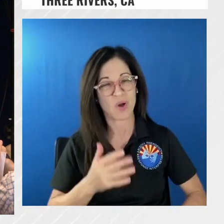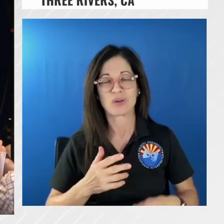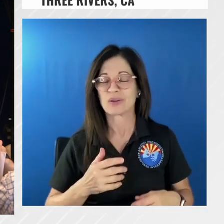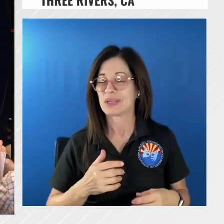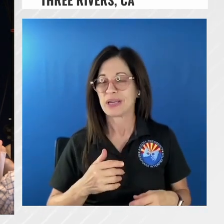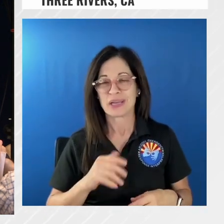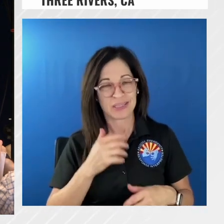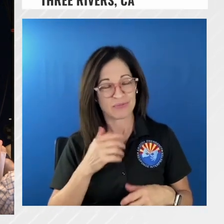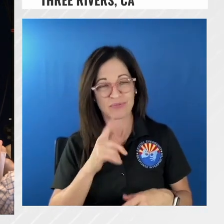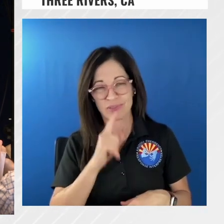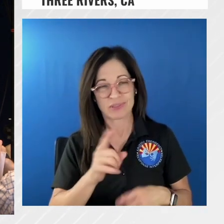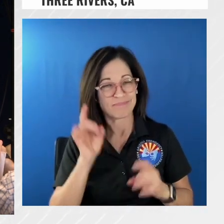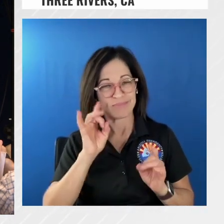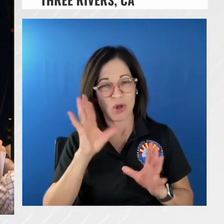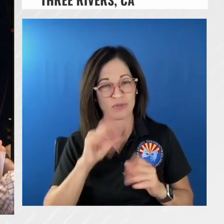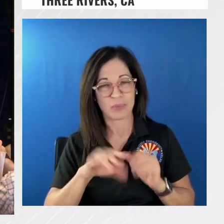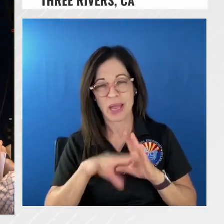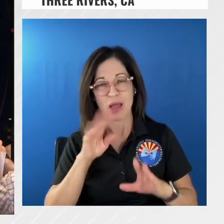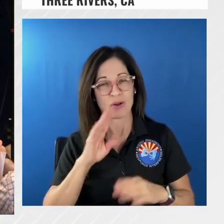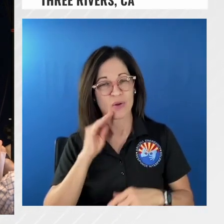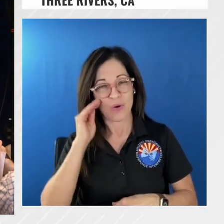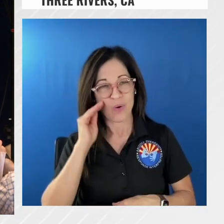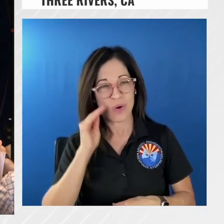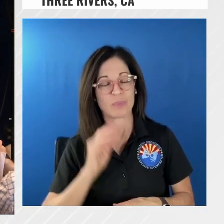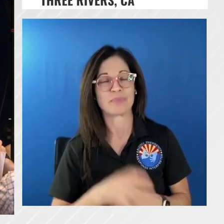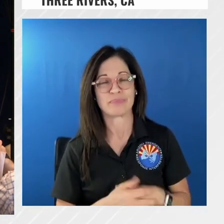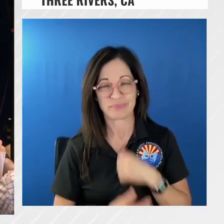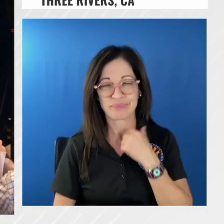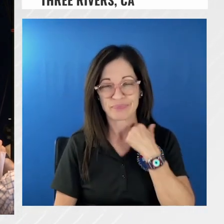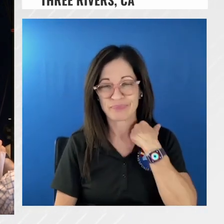what that what that's like so next question